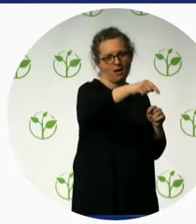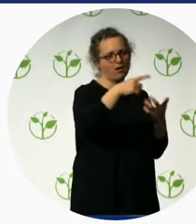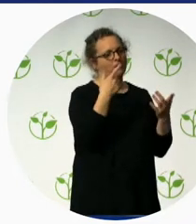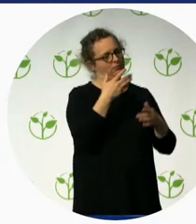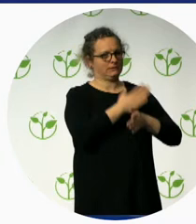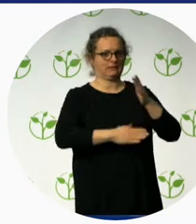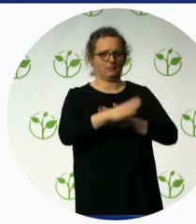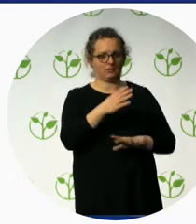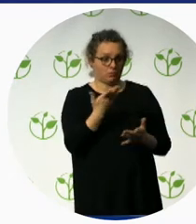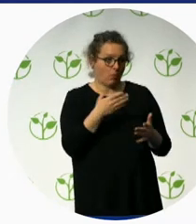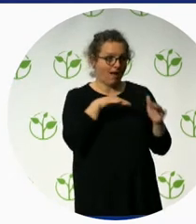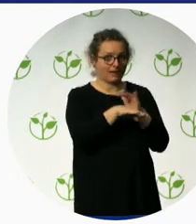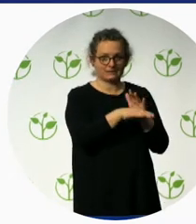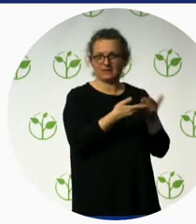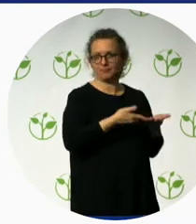project.